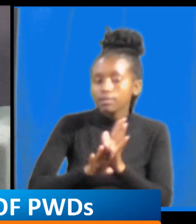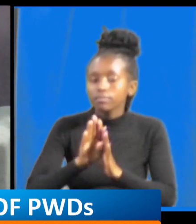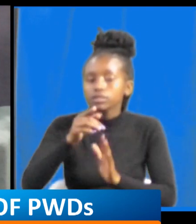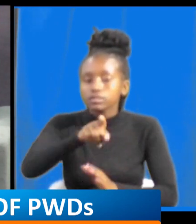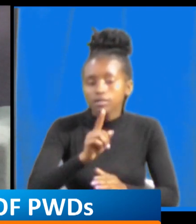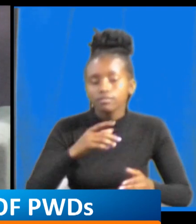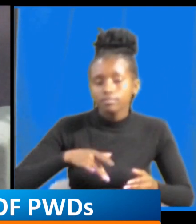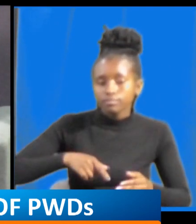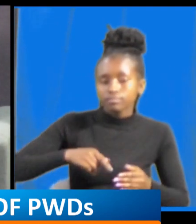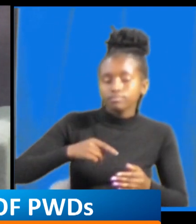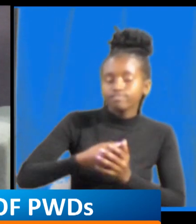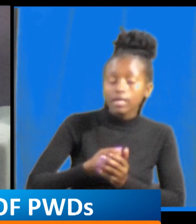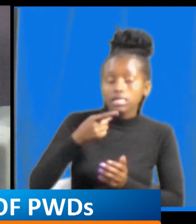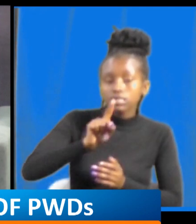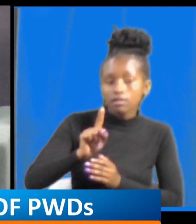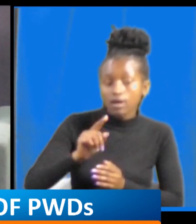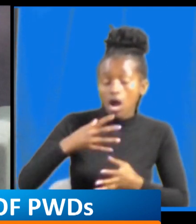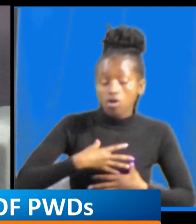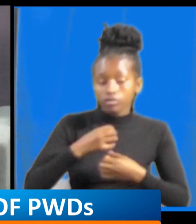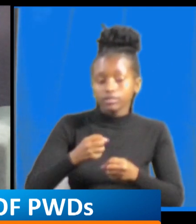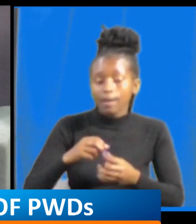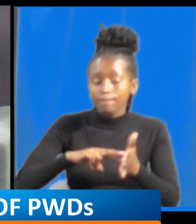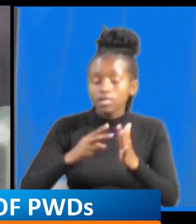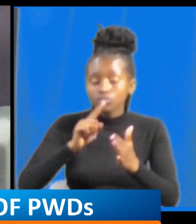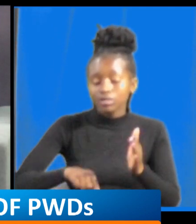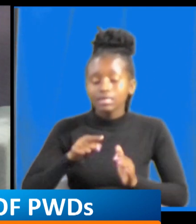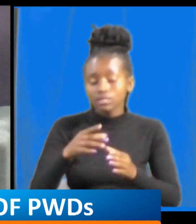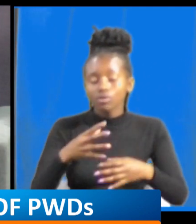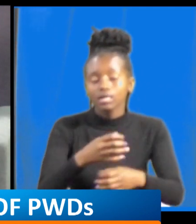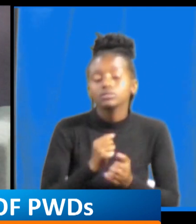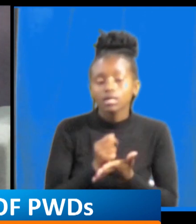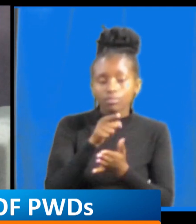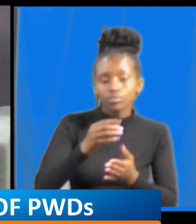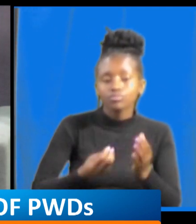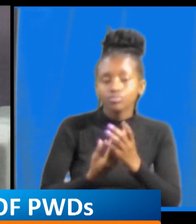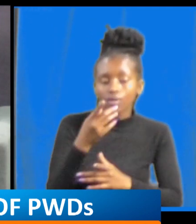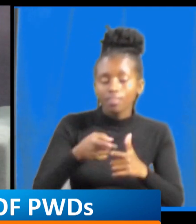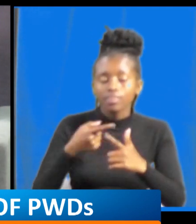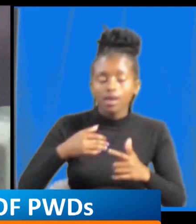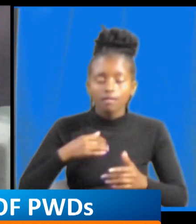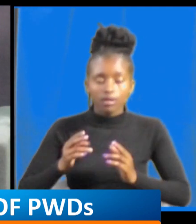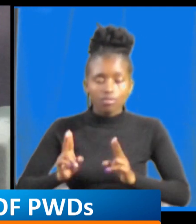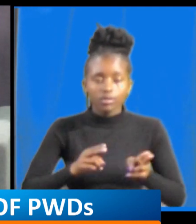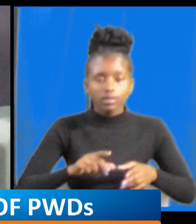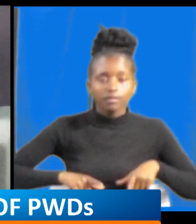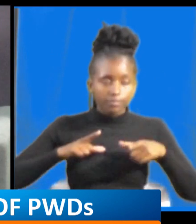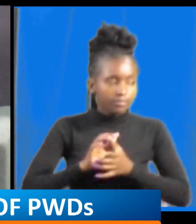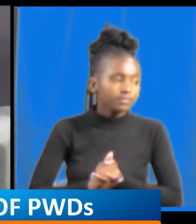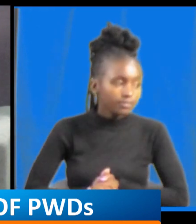by it from the hard go so they will literally help you grow and live a normal life wow wow that's really amazing